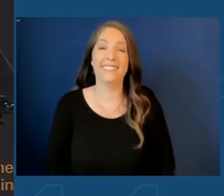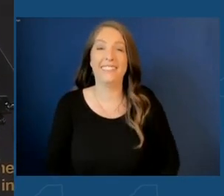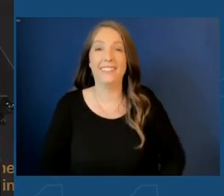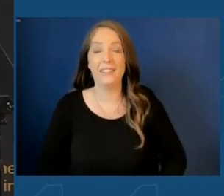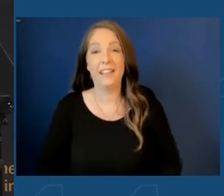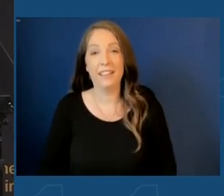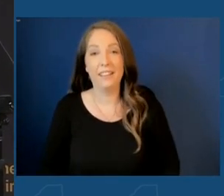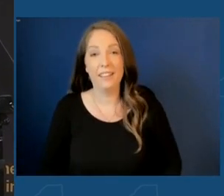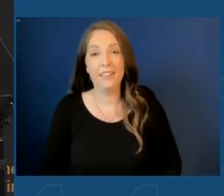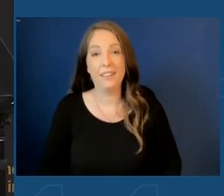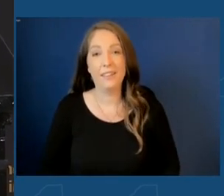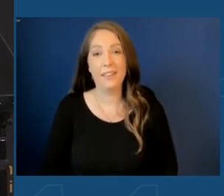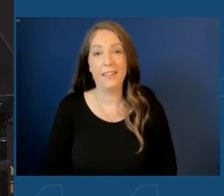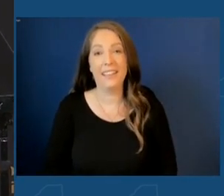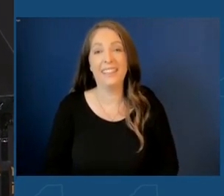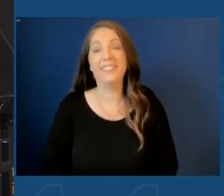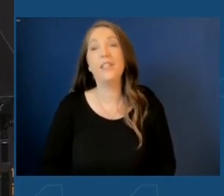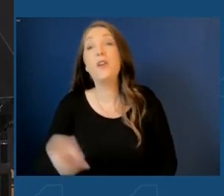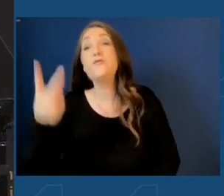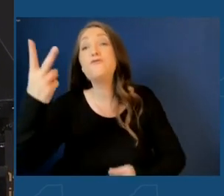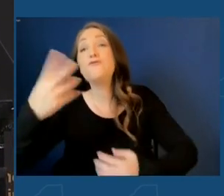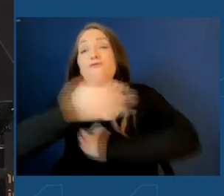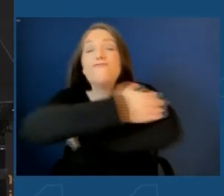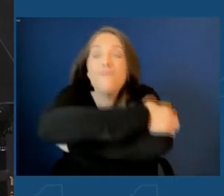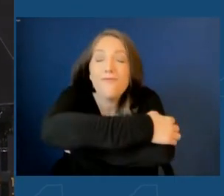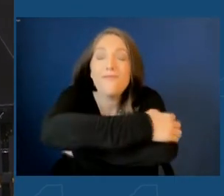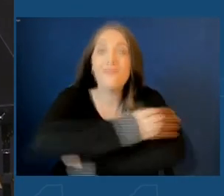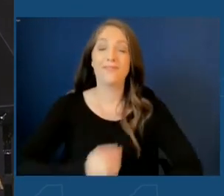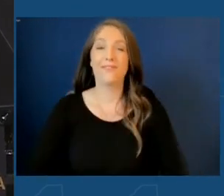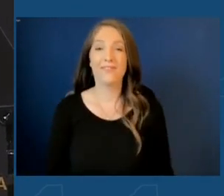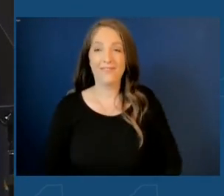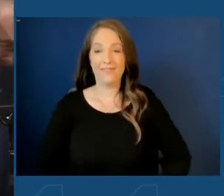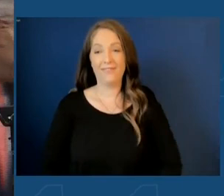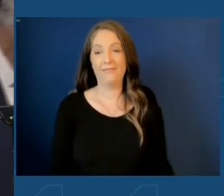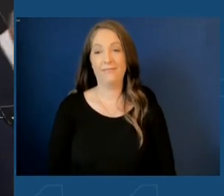You get two hugs. This is a double hug day.